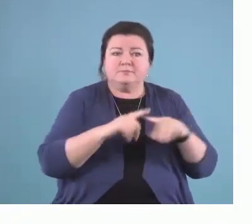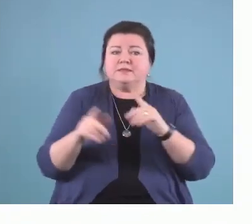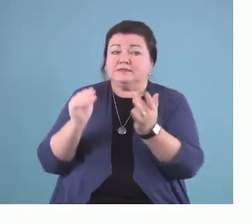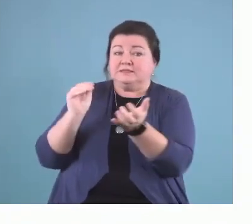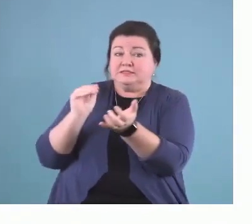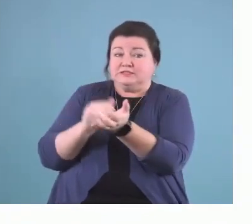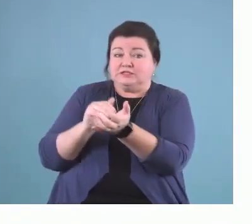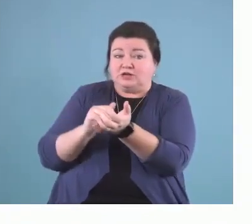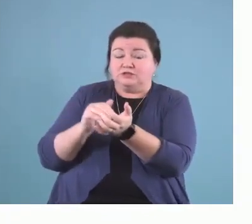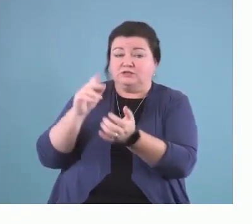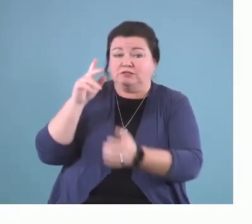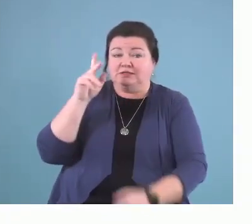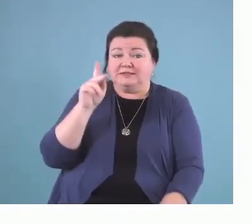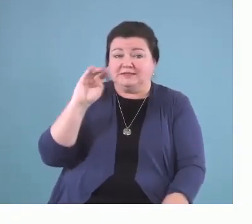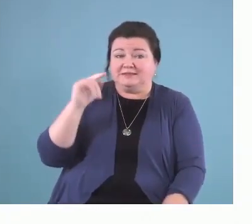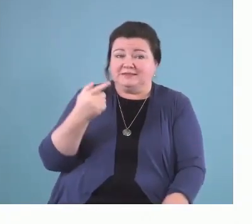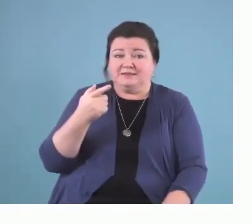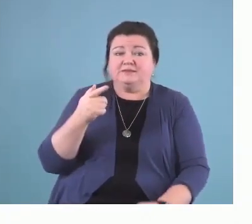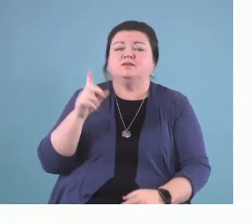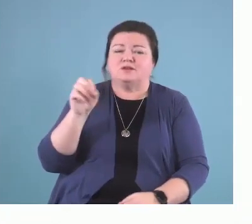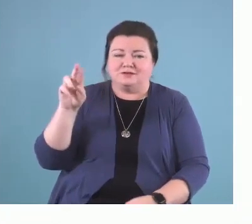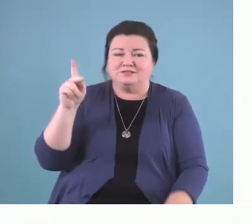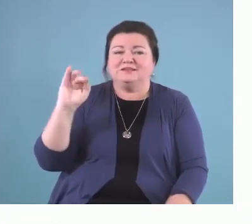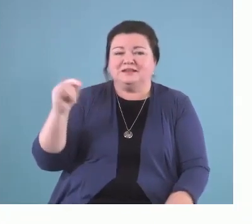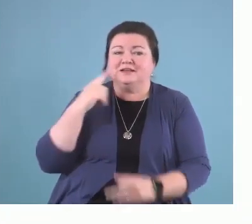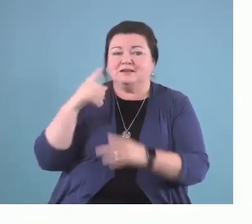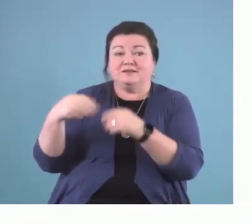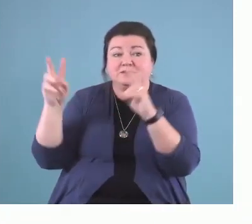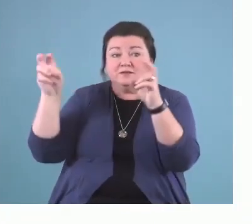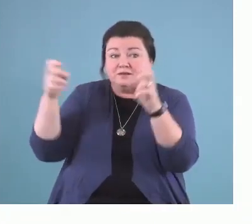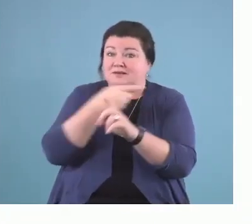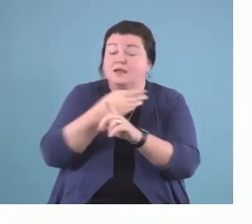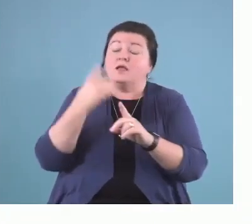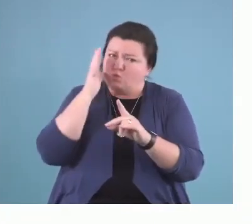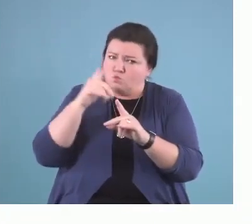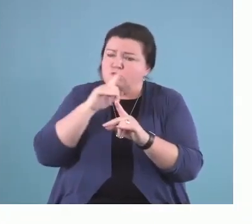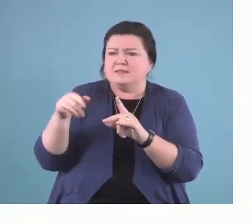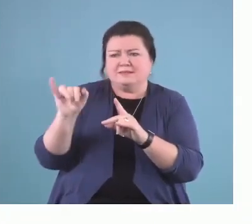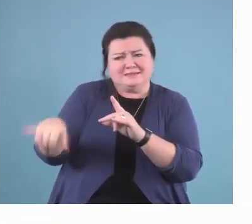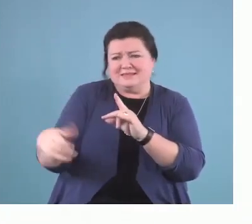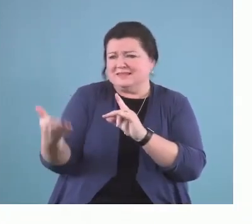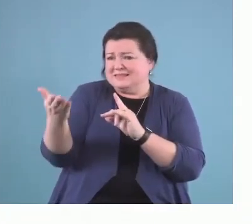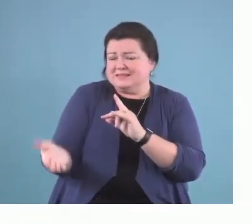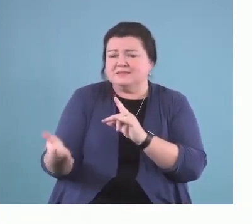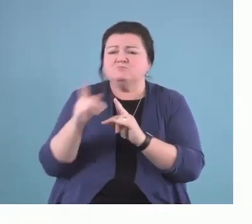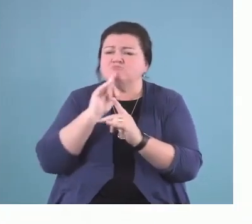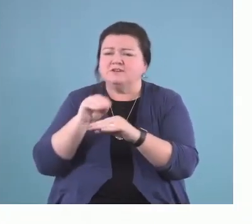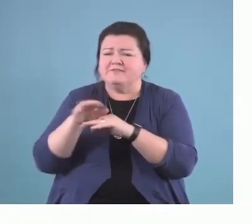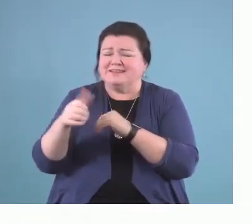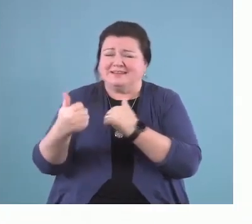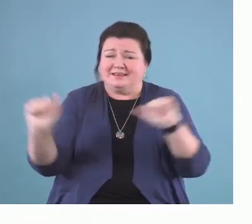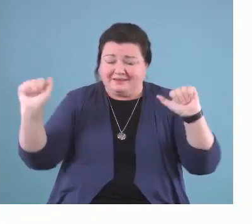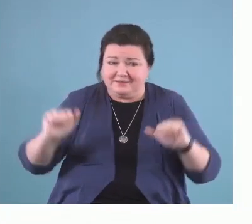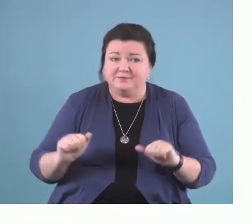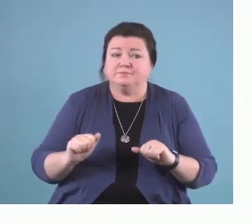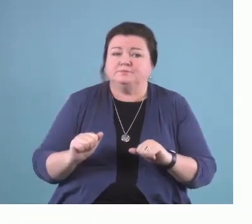pediatric rehab, but it's true for any type of rehab, any type of family system intervention. And really, when you think